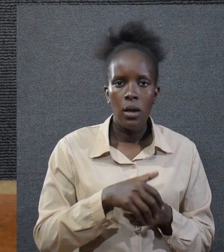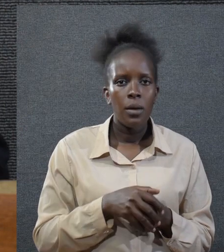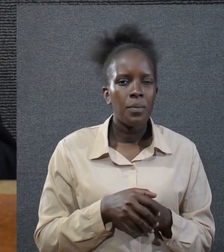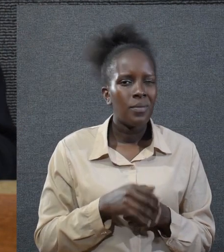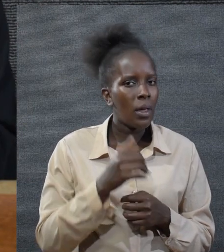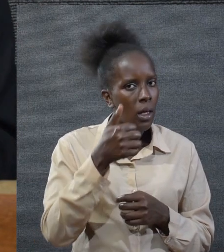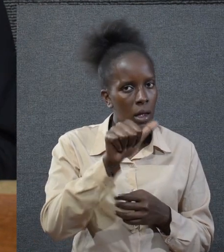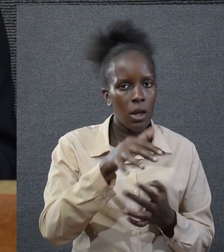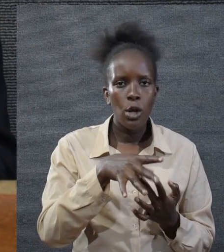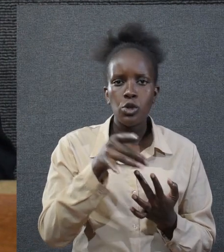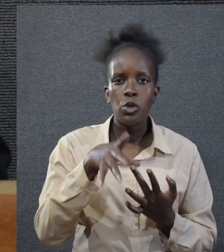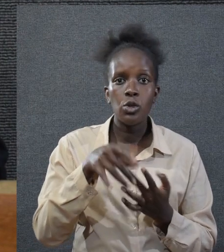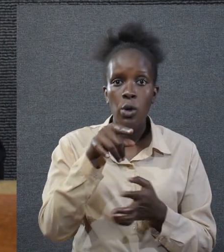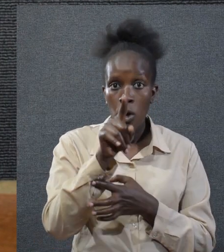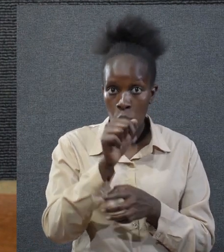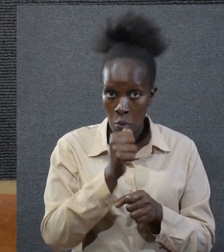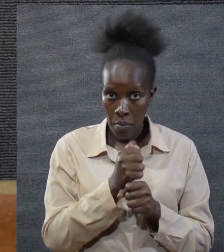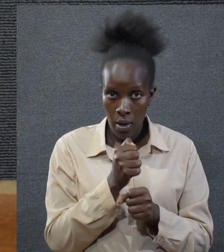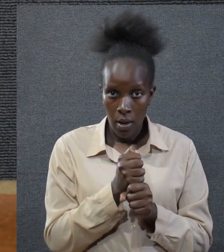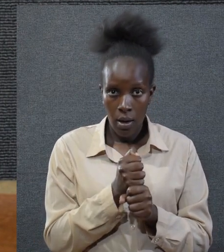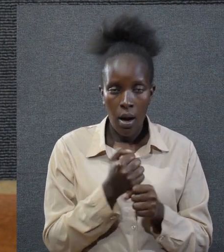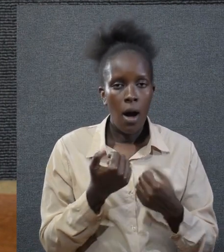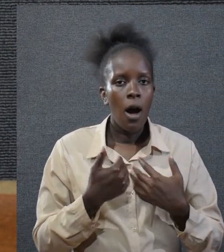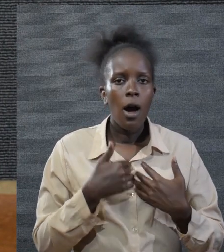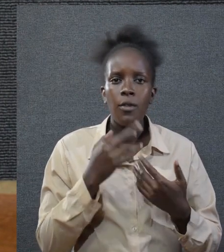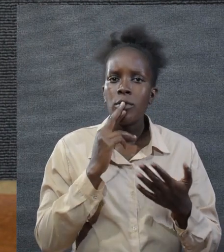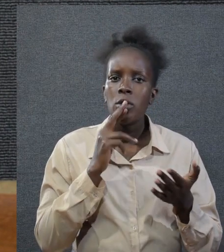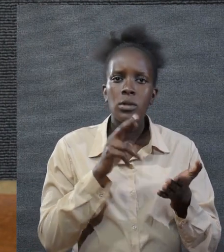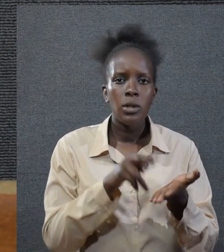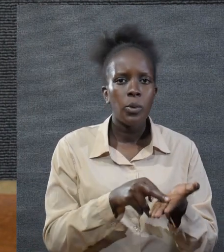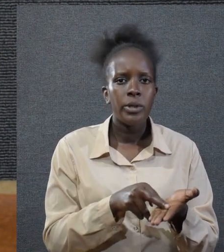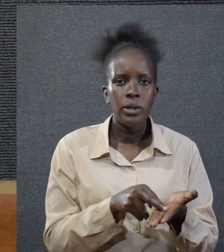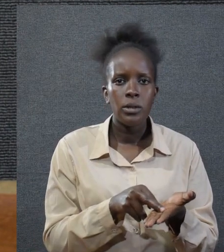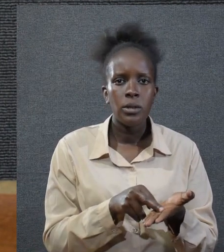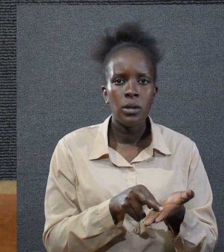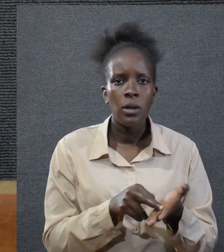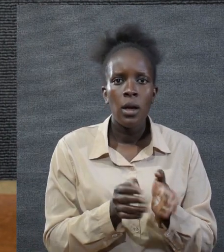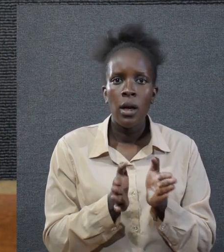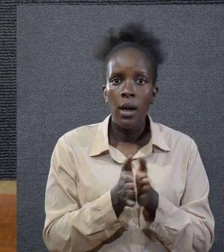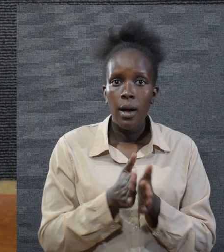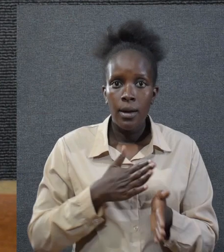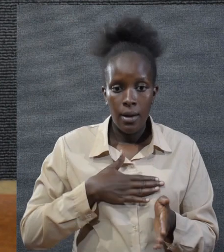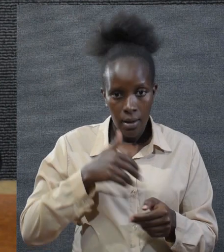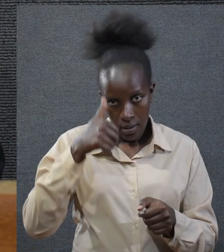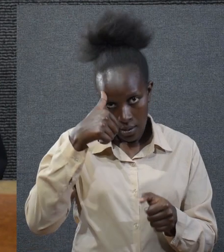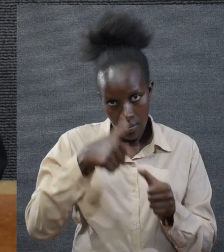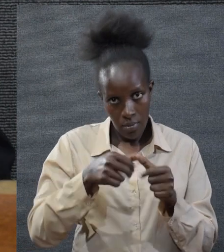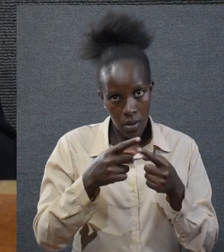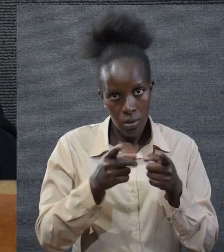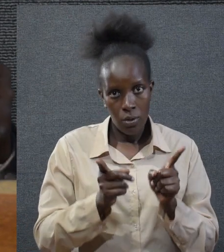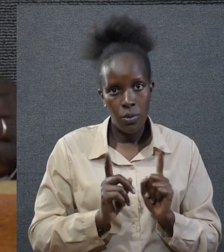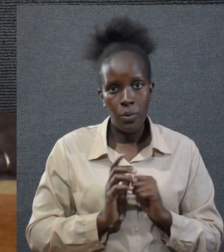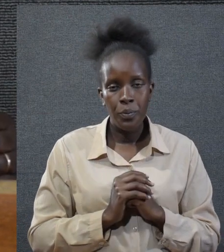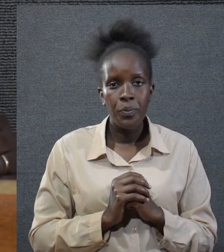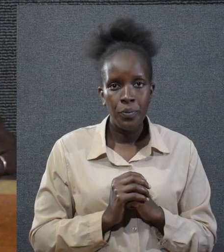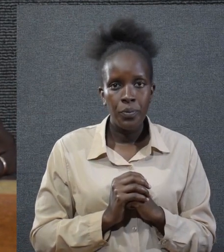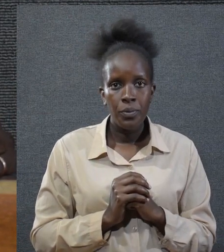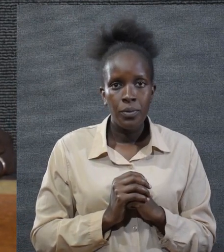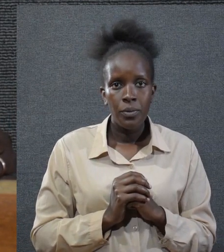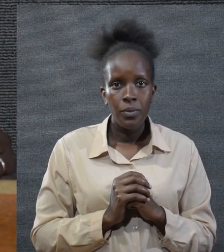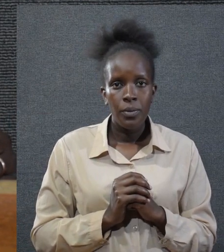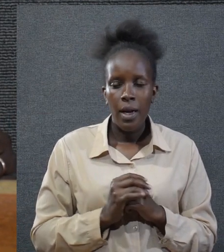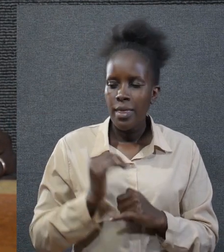Any, any choice we make has consequence. And I remind you,